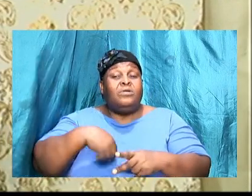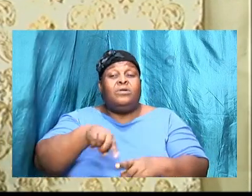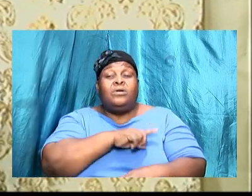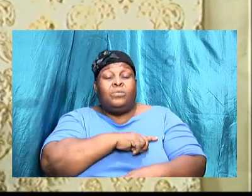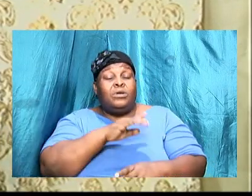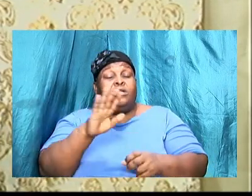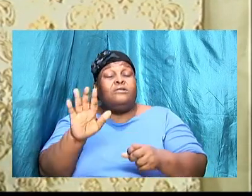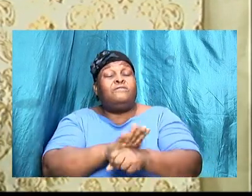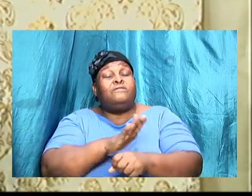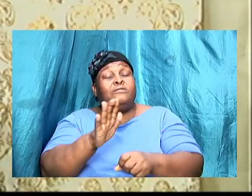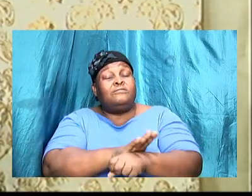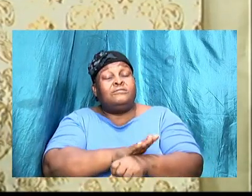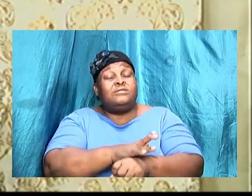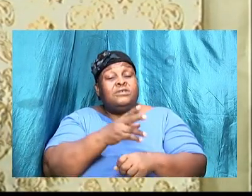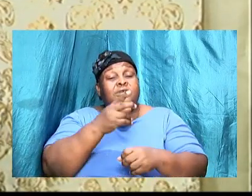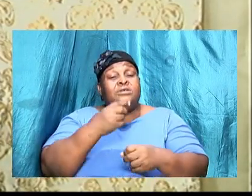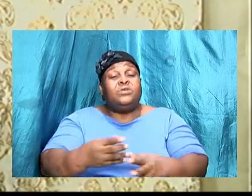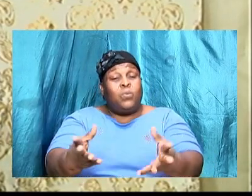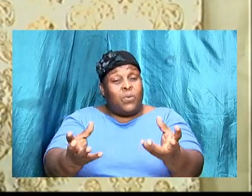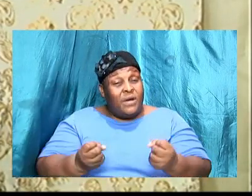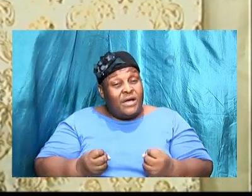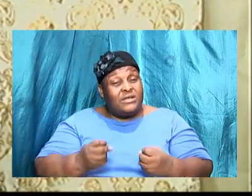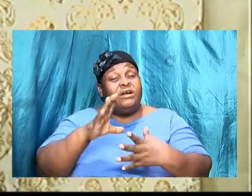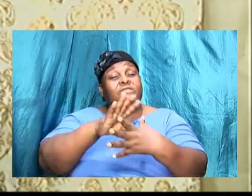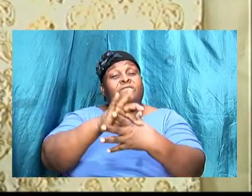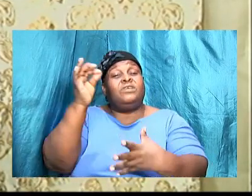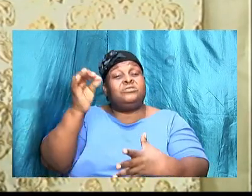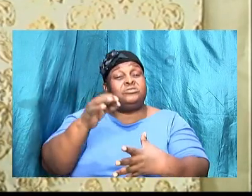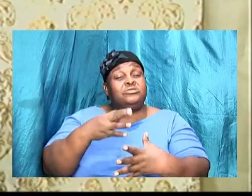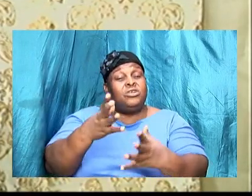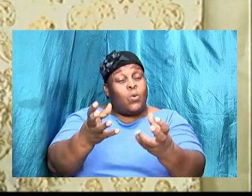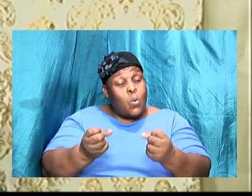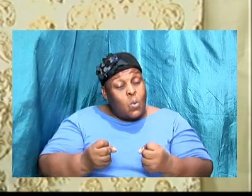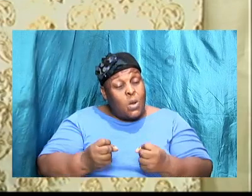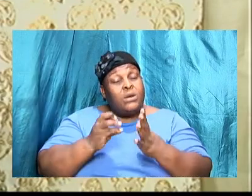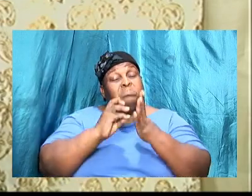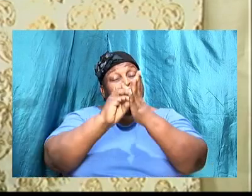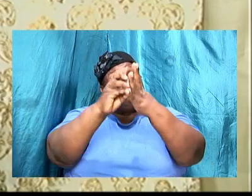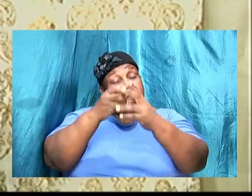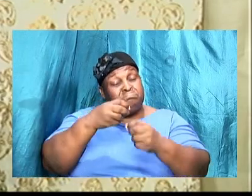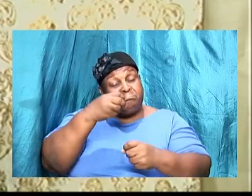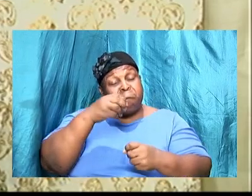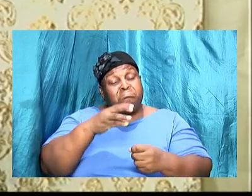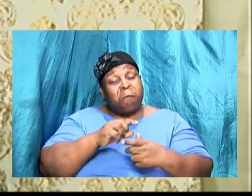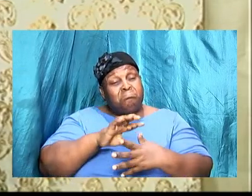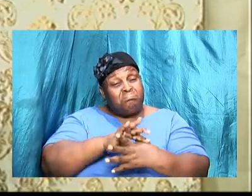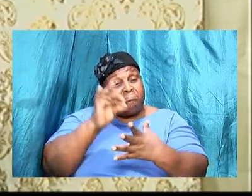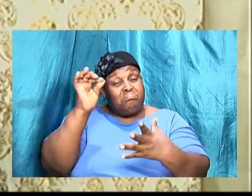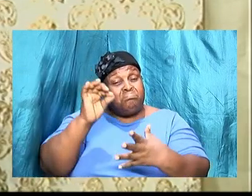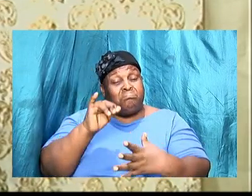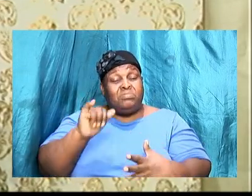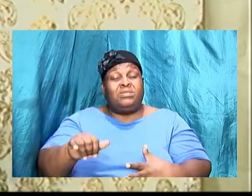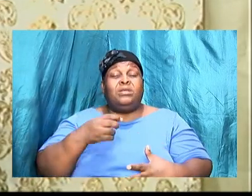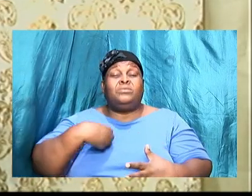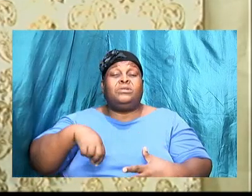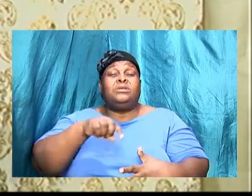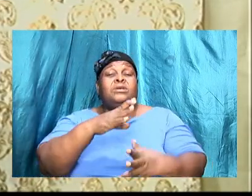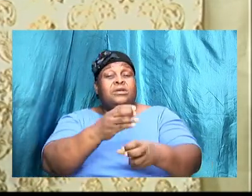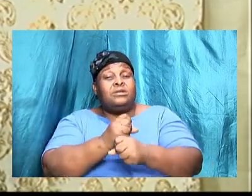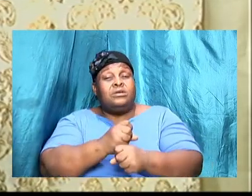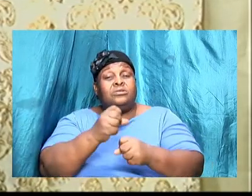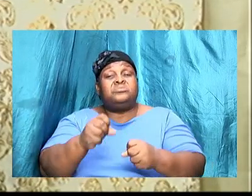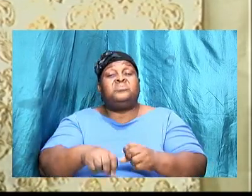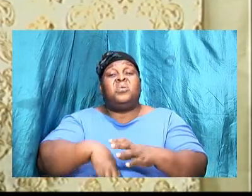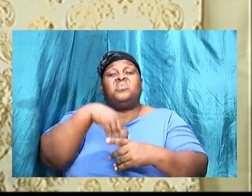the desires of the flesh and the desires of the flesh the will of the flesh and that will take us outside of the will